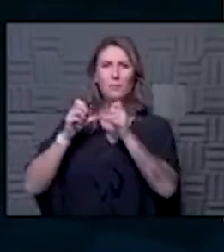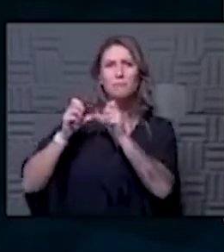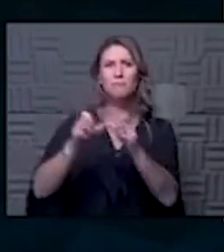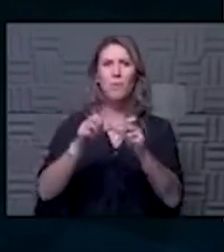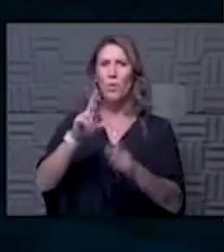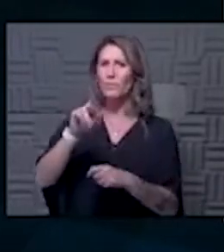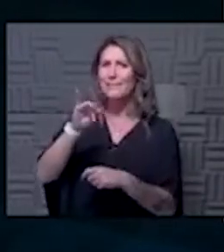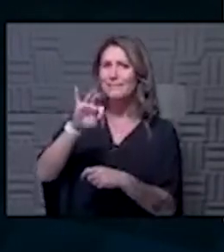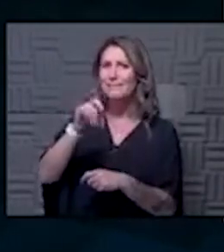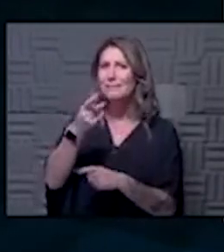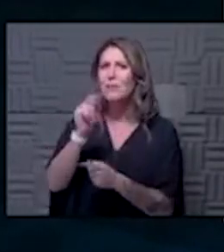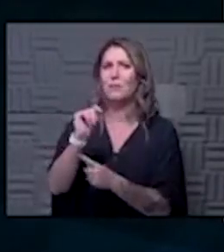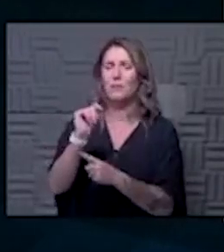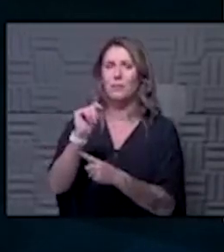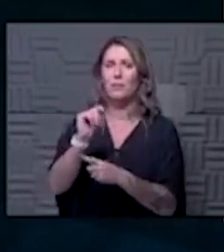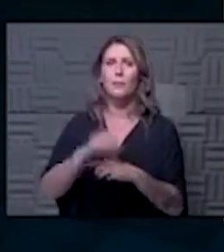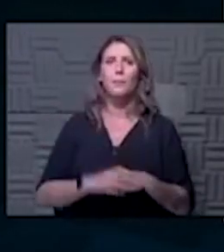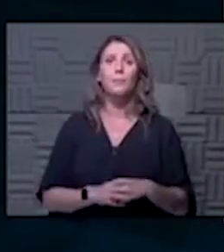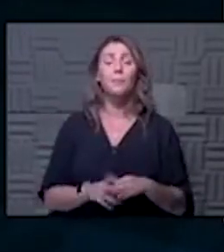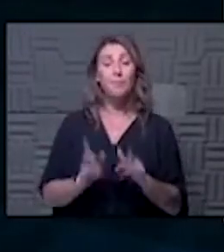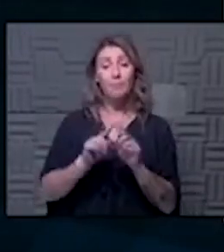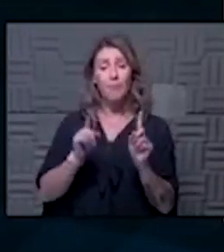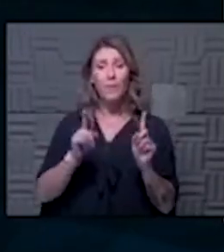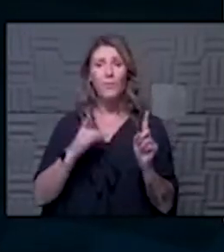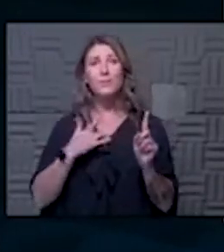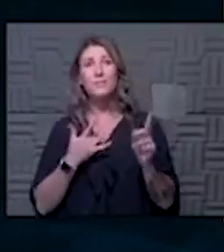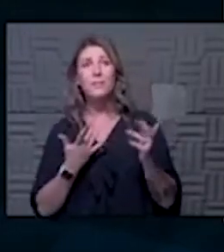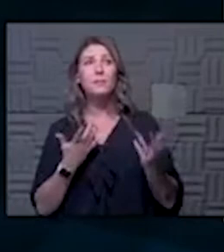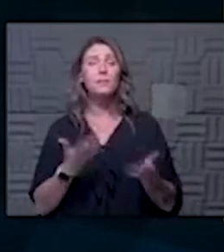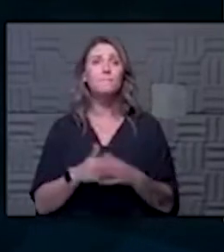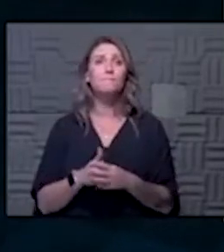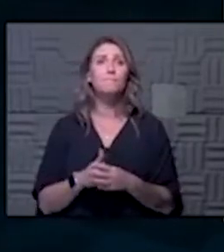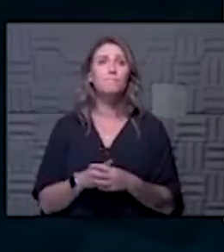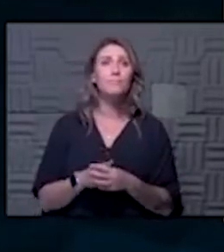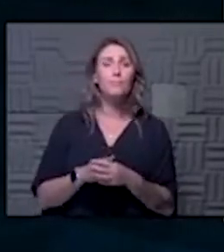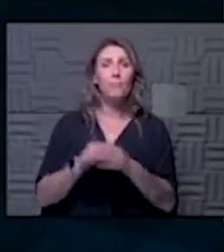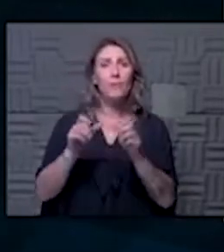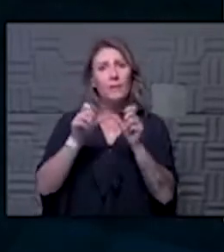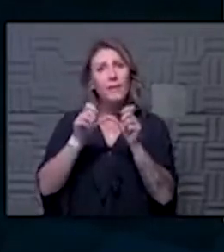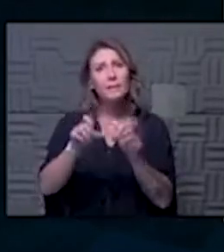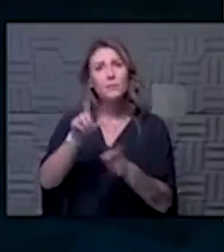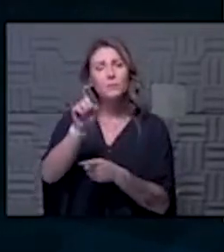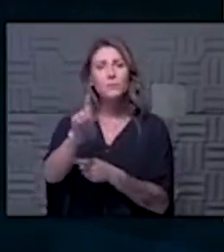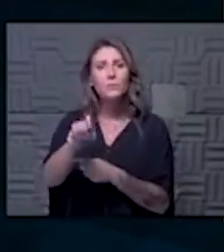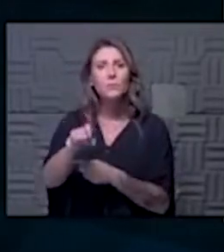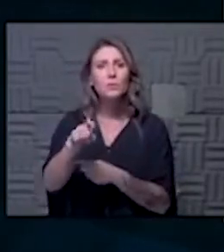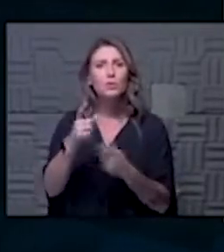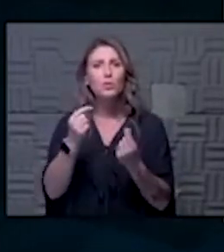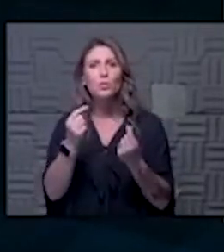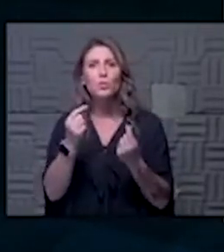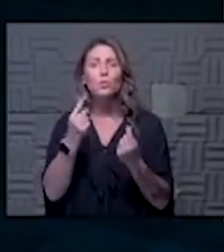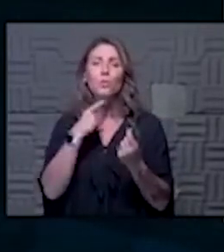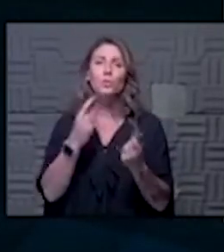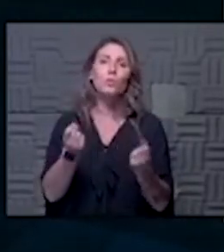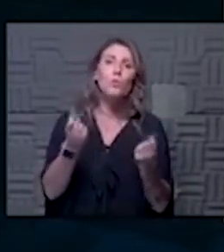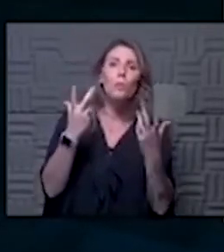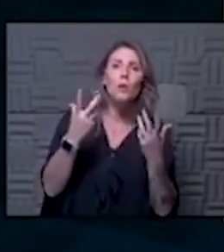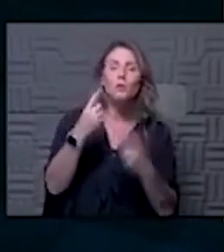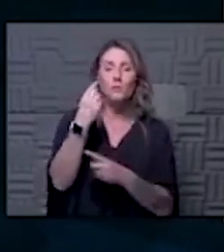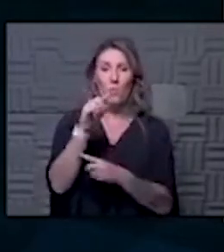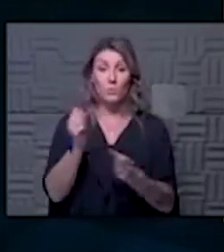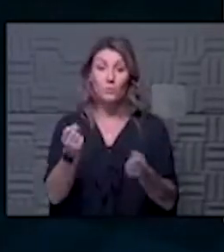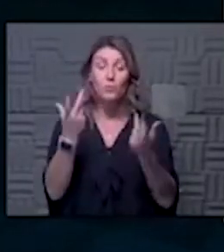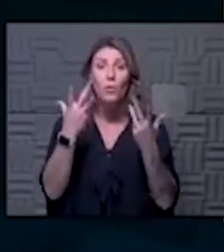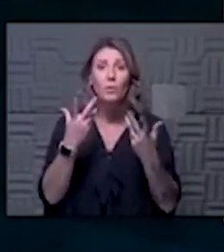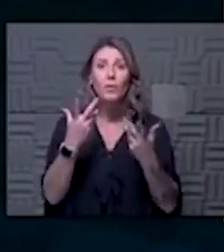but there is a sense of continued need to do I often will say so much for so many